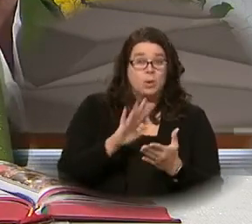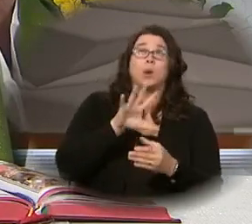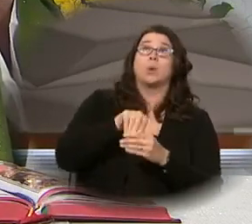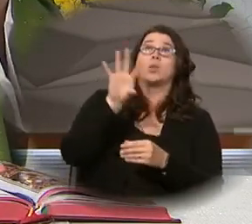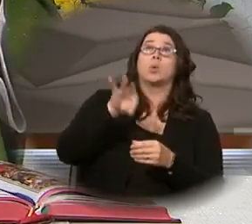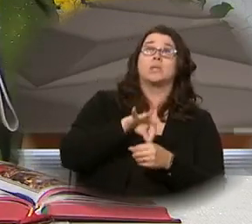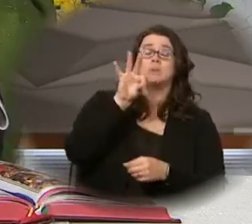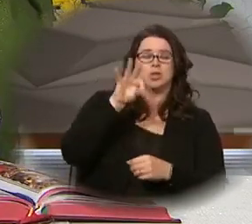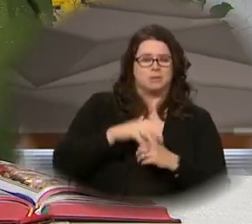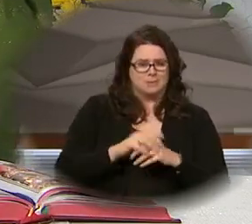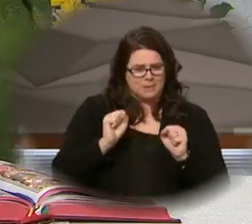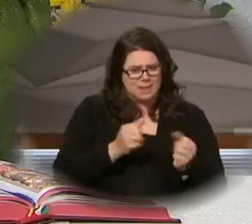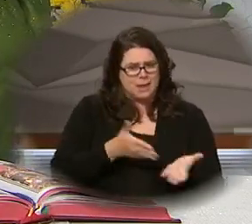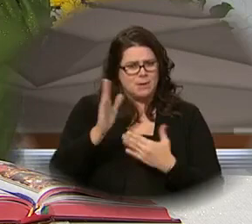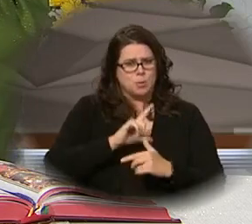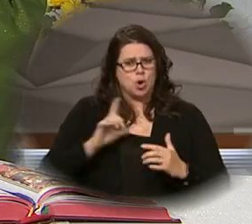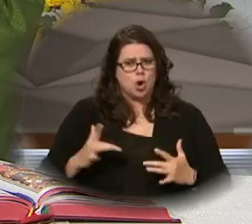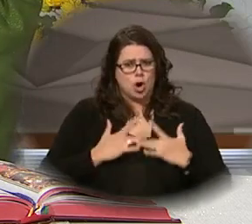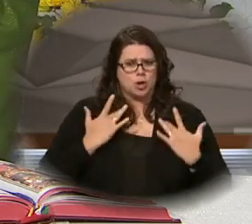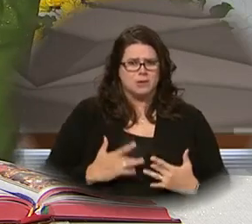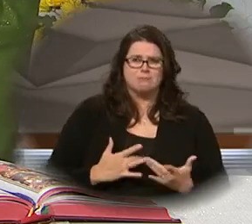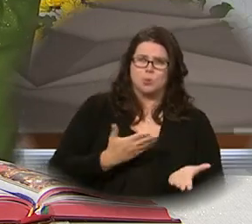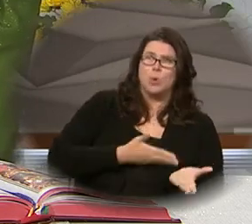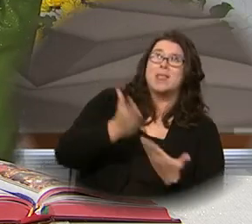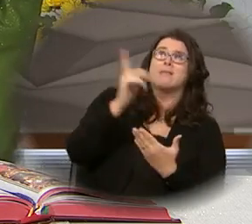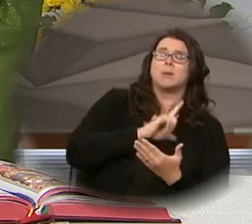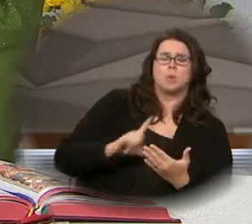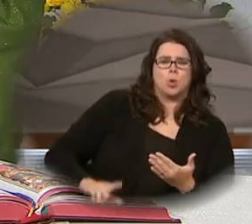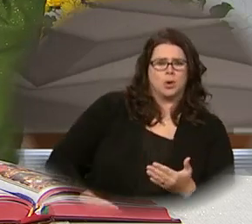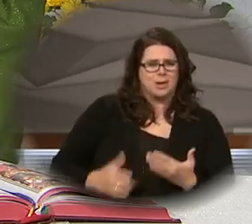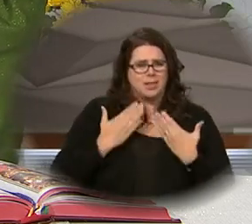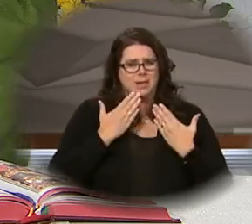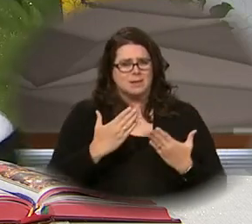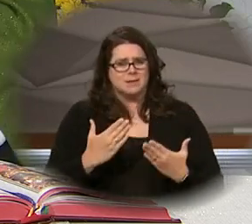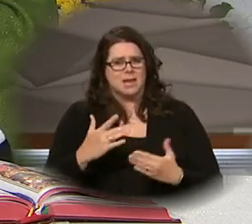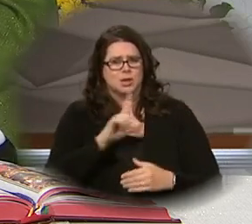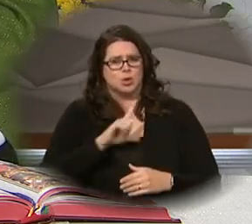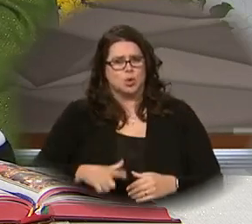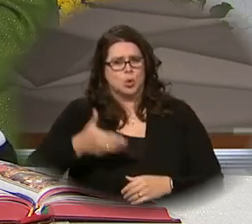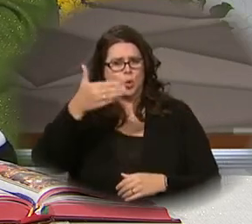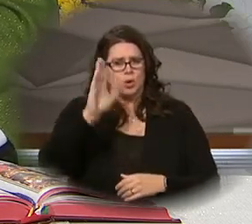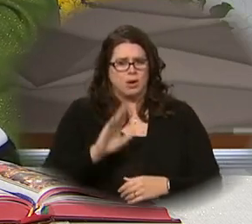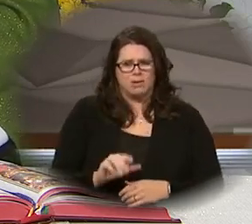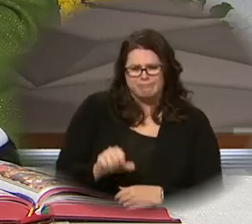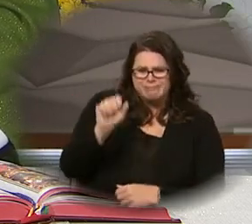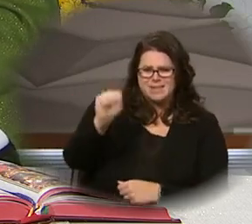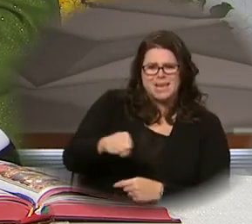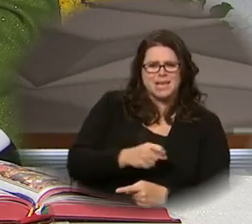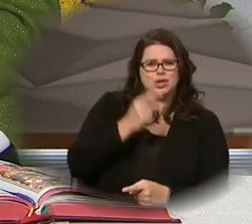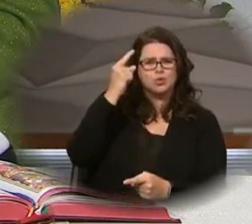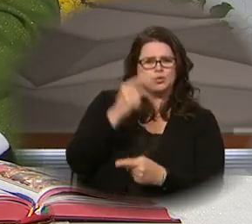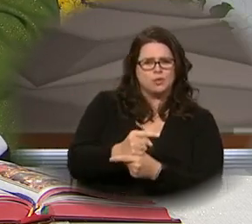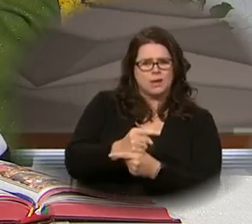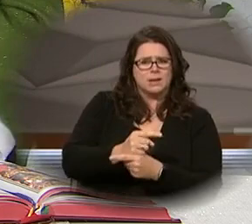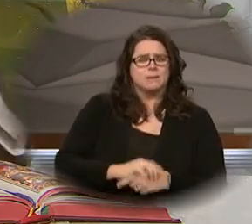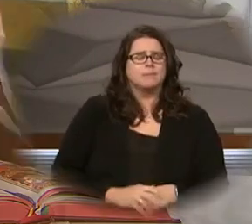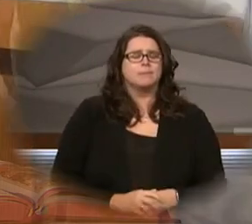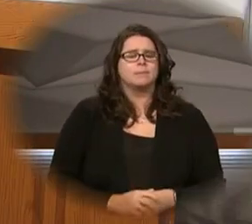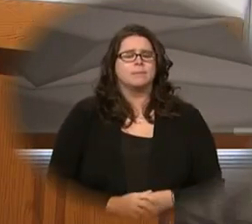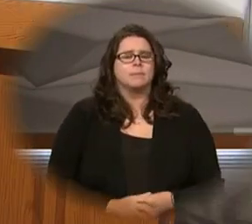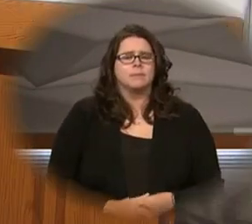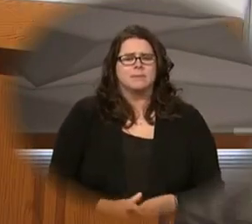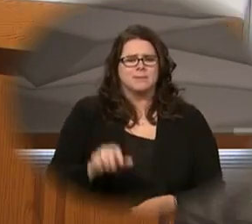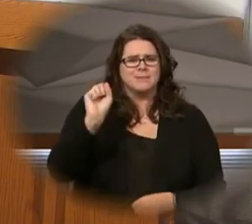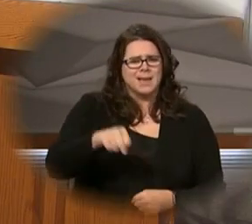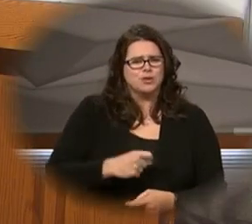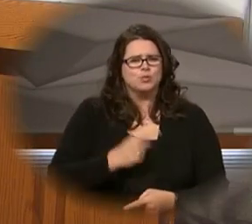And with your spirit. Lift up your hearts. We lift them up to the Lord. Let us give thanks to the Lord our God. It is right and